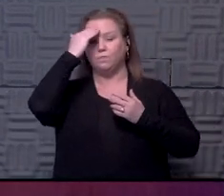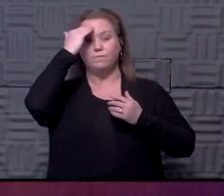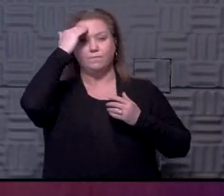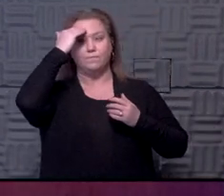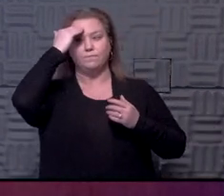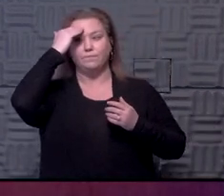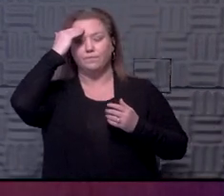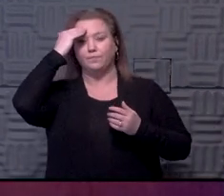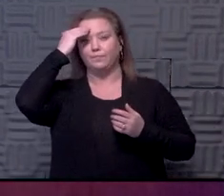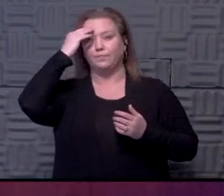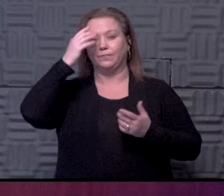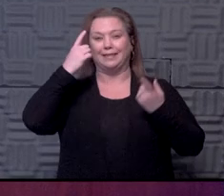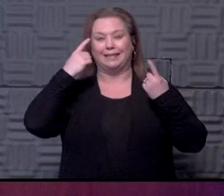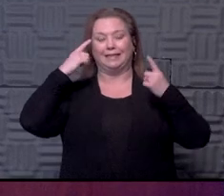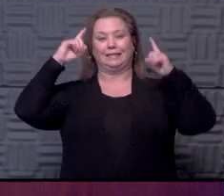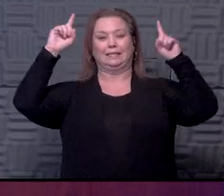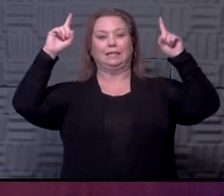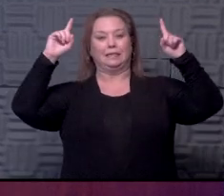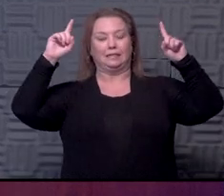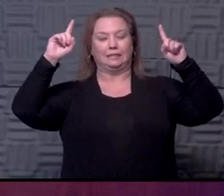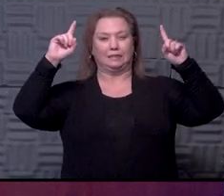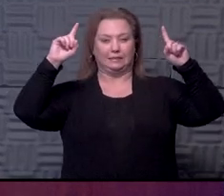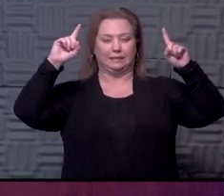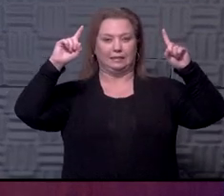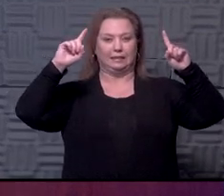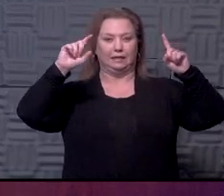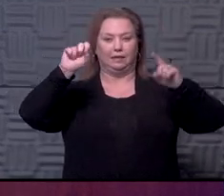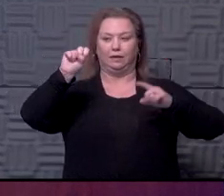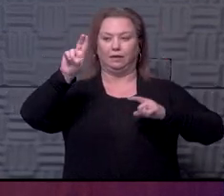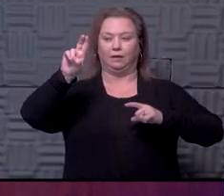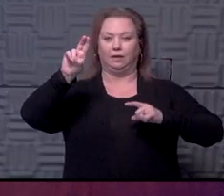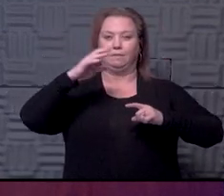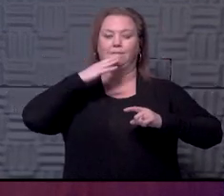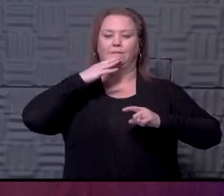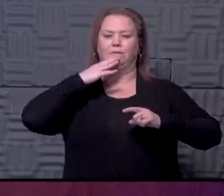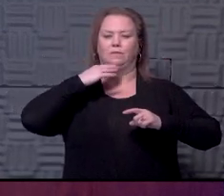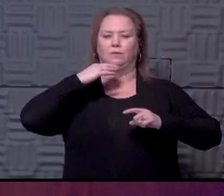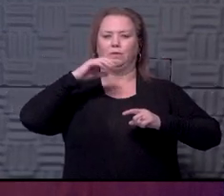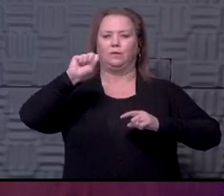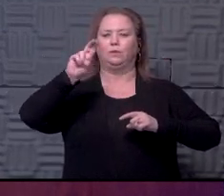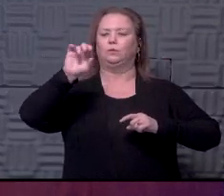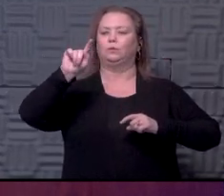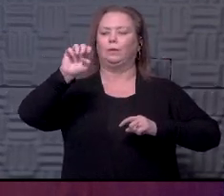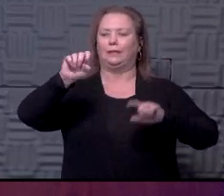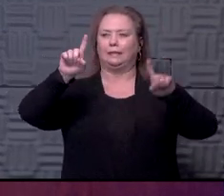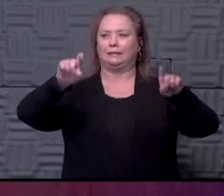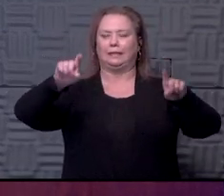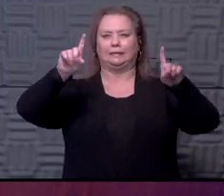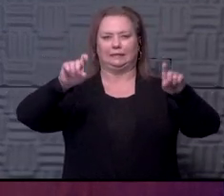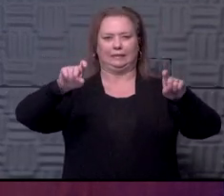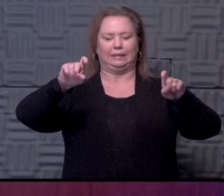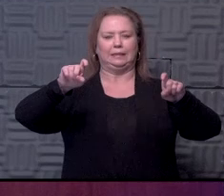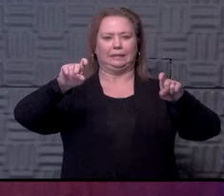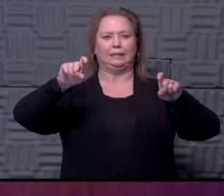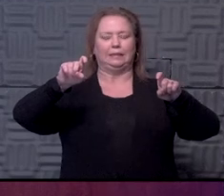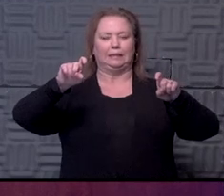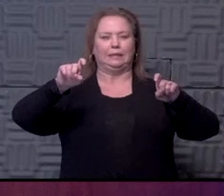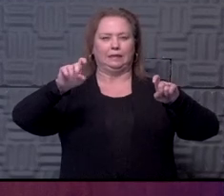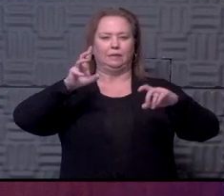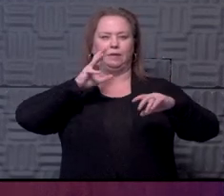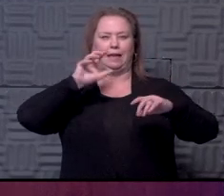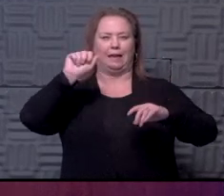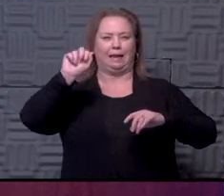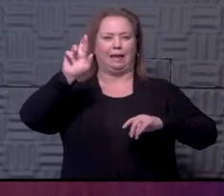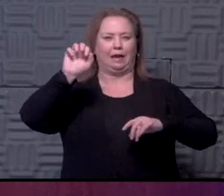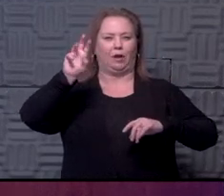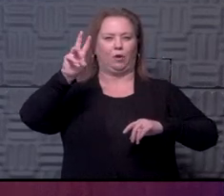regard is that the success of the suite testing at Arrowhead is playing into the conversations